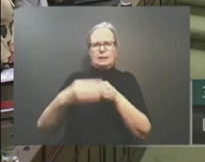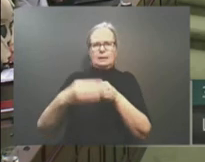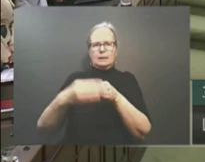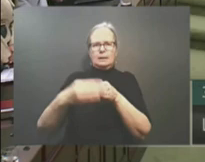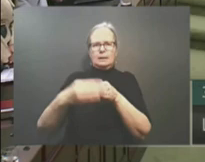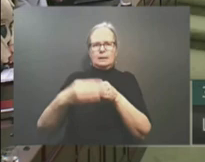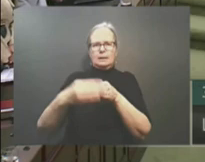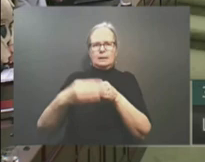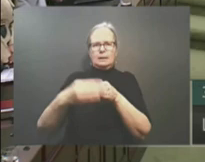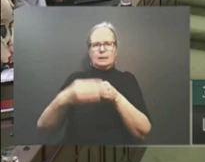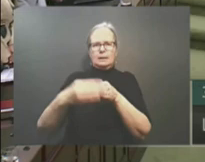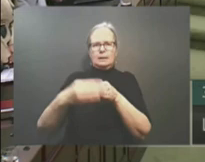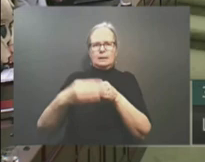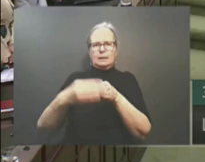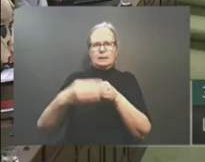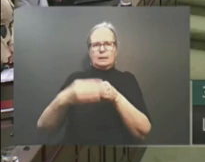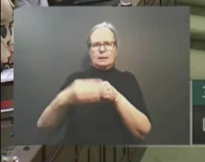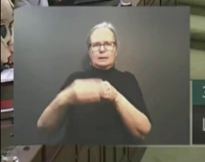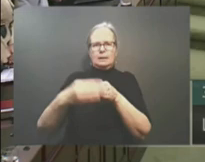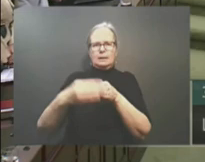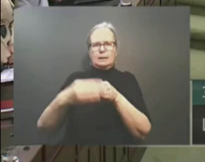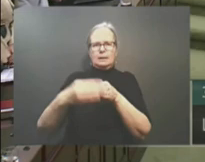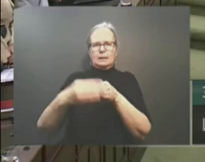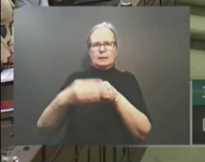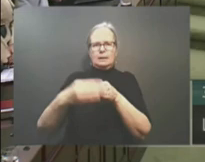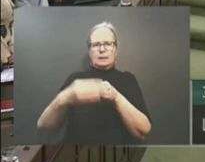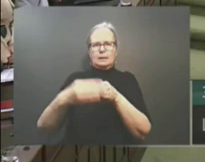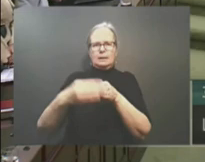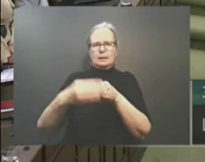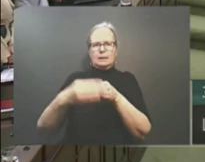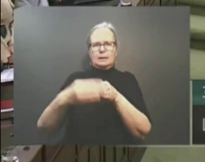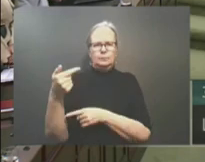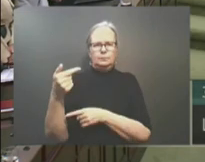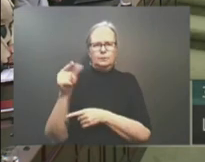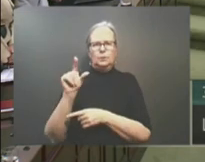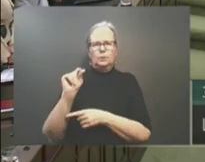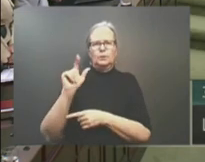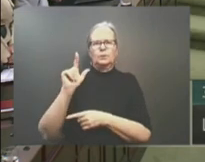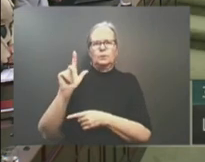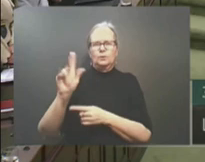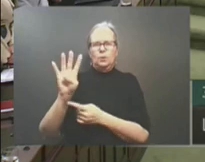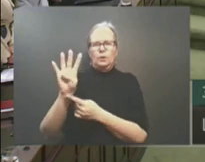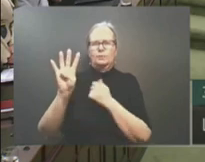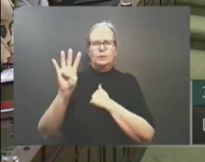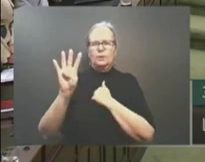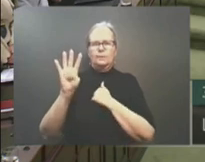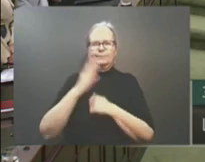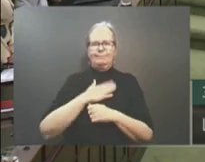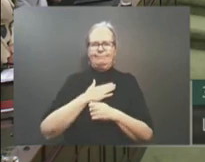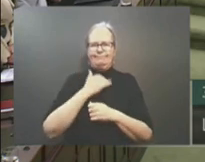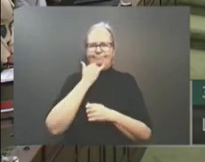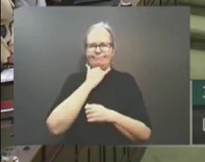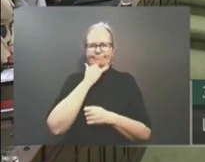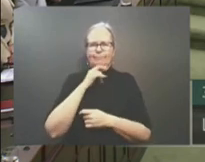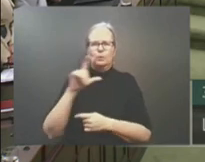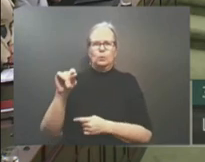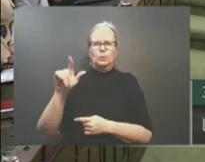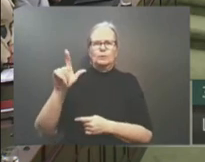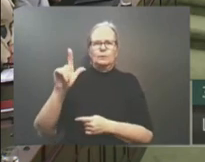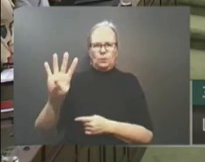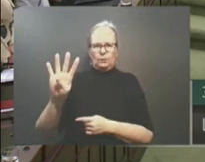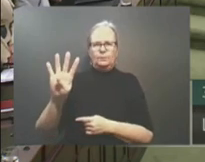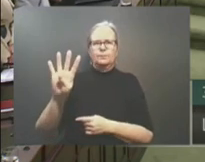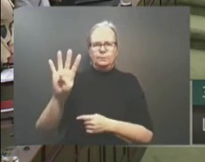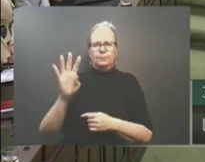The Honourable, the Lieutenant Governor, transmits estimates of certain sums required by the government for the service of the